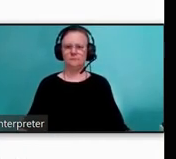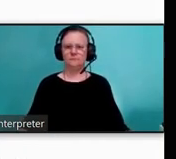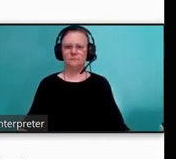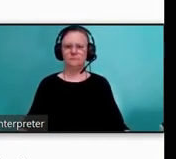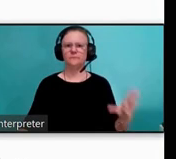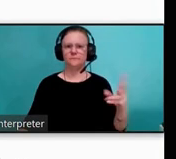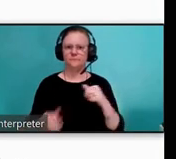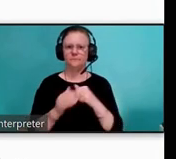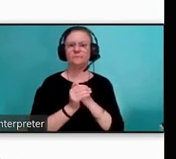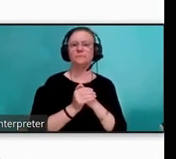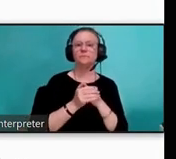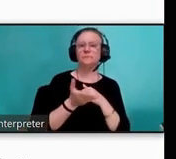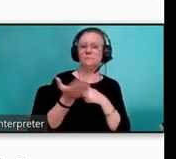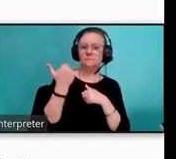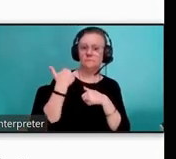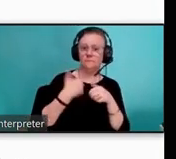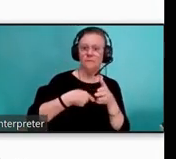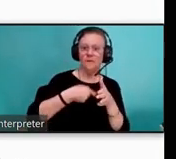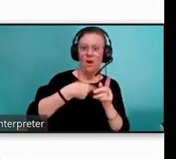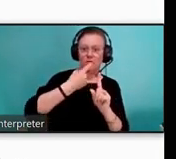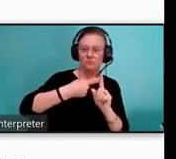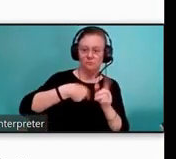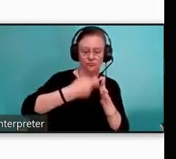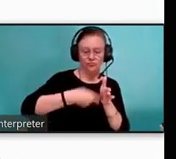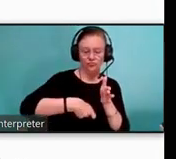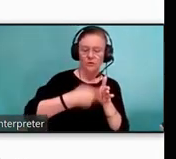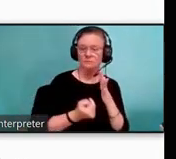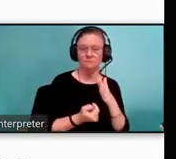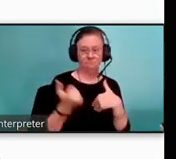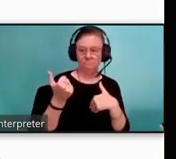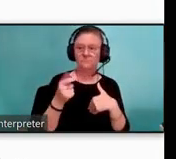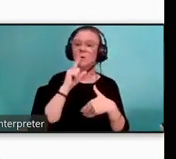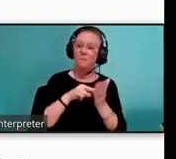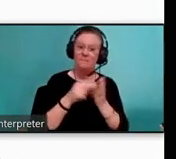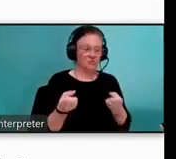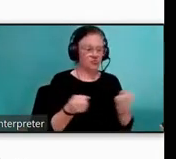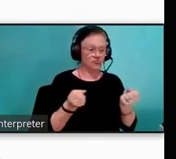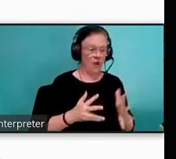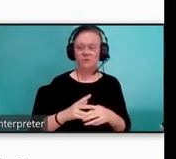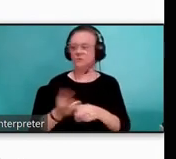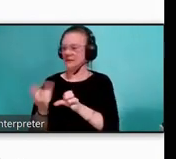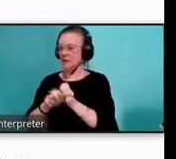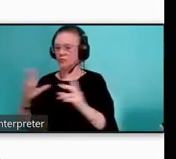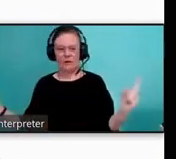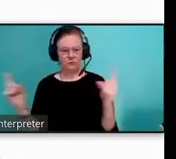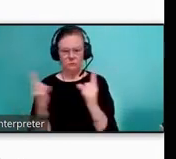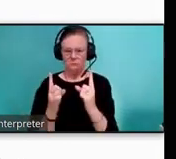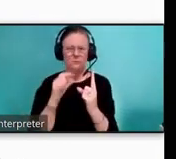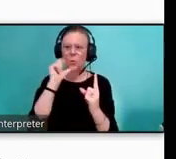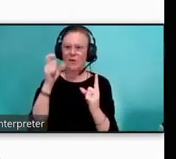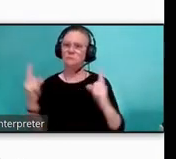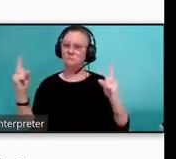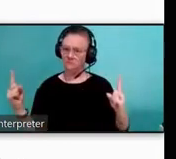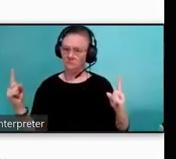By eliminating fares, close proximity interactions between riders and drivers could be significantly reduced. The